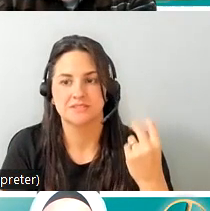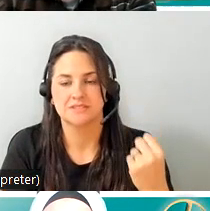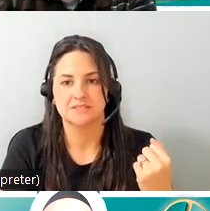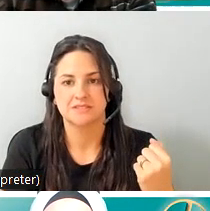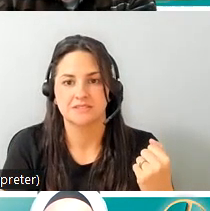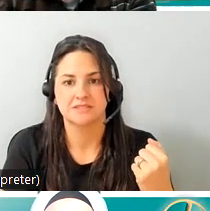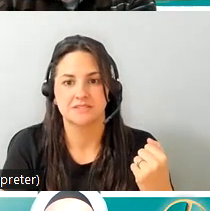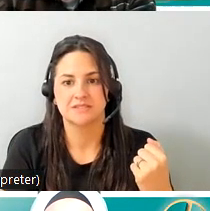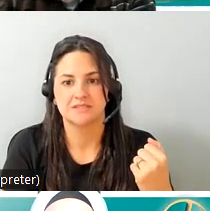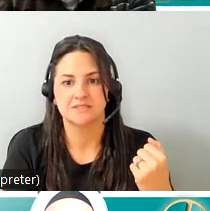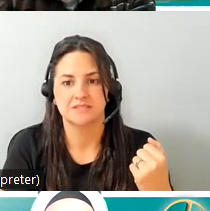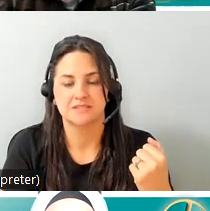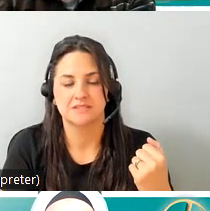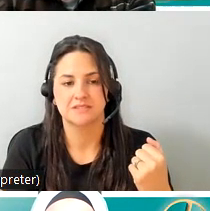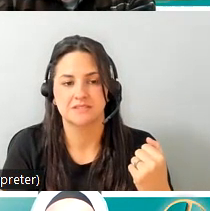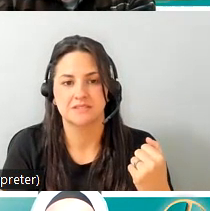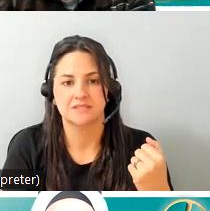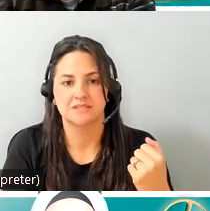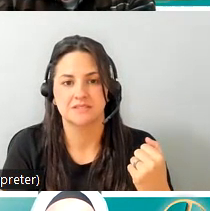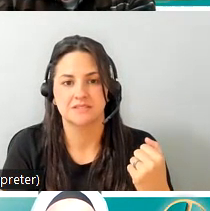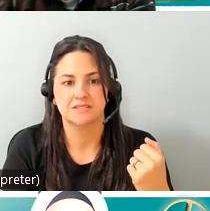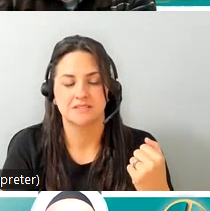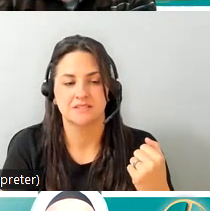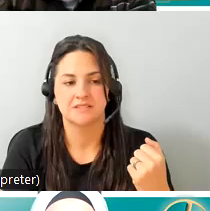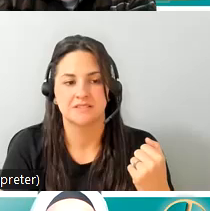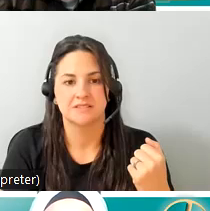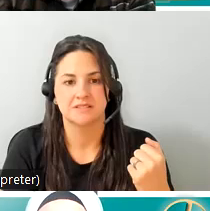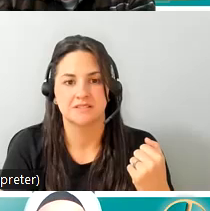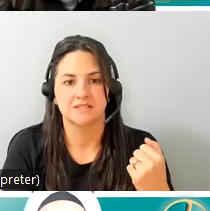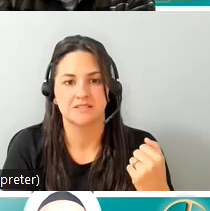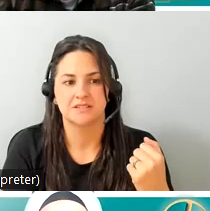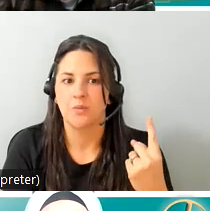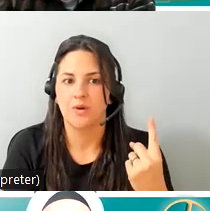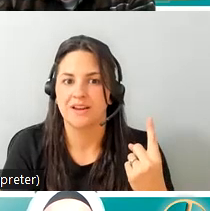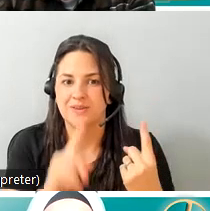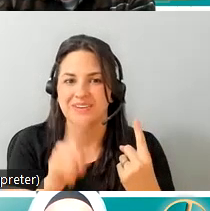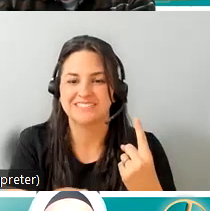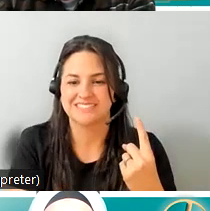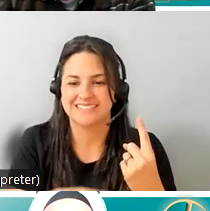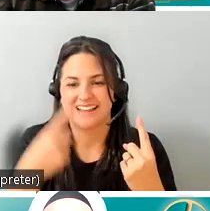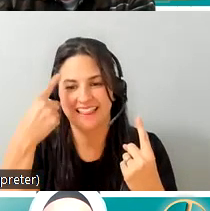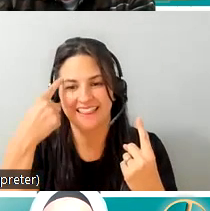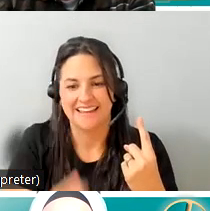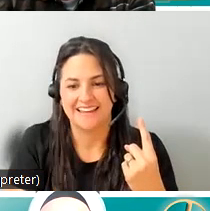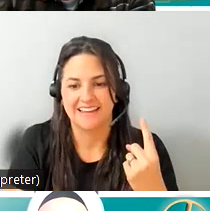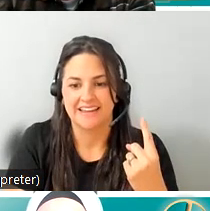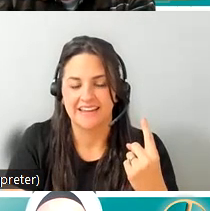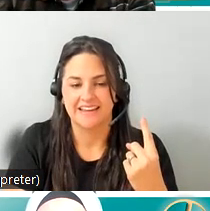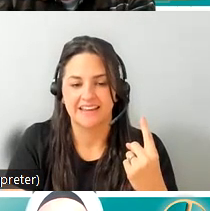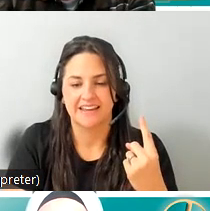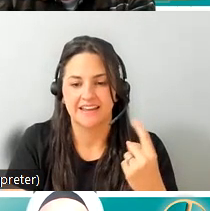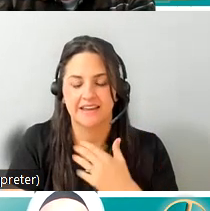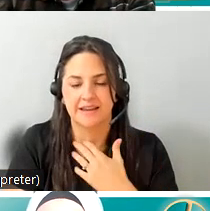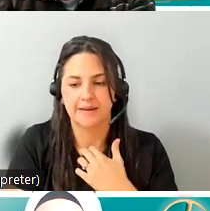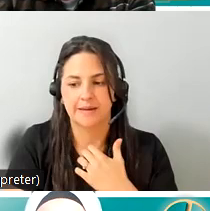i think there was one question actually if i see here so um